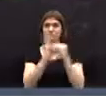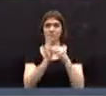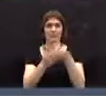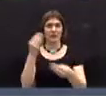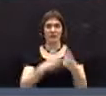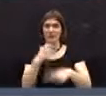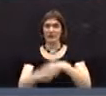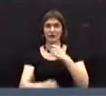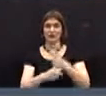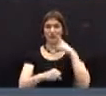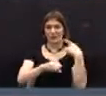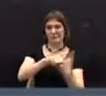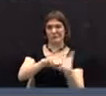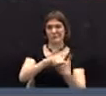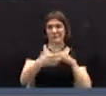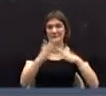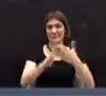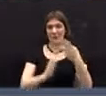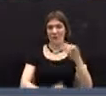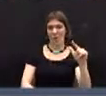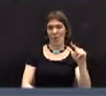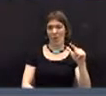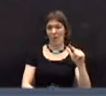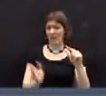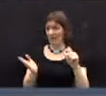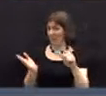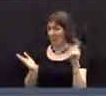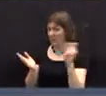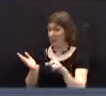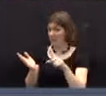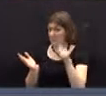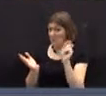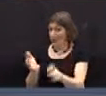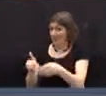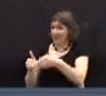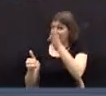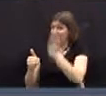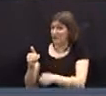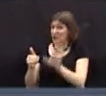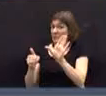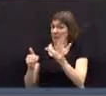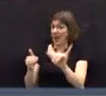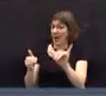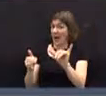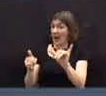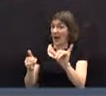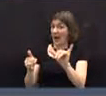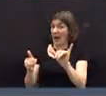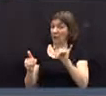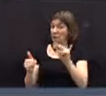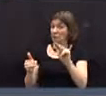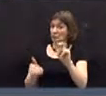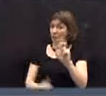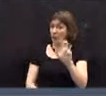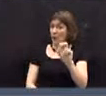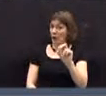budgeted in this budget. Does that work need to be done before the end of fiscal year 2015?